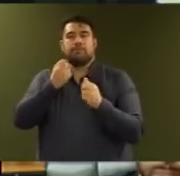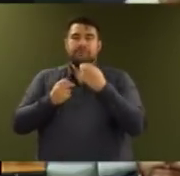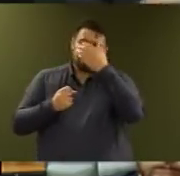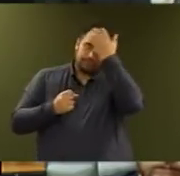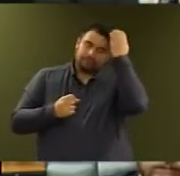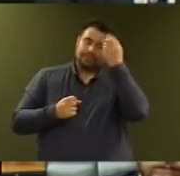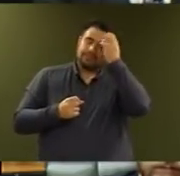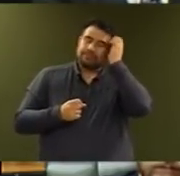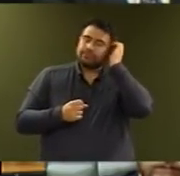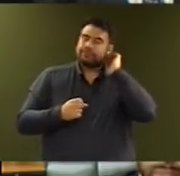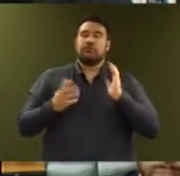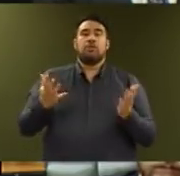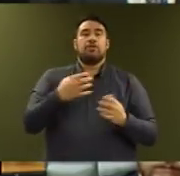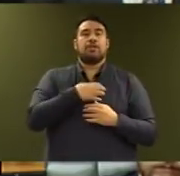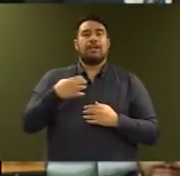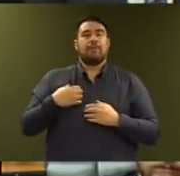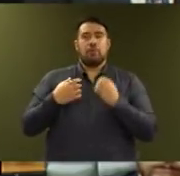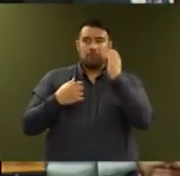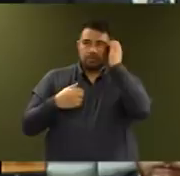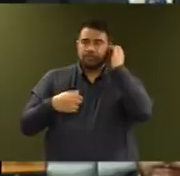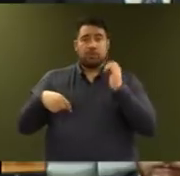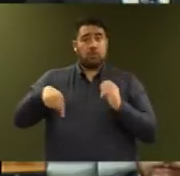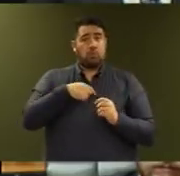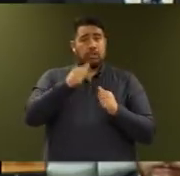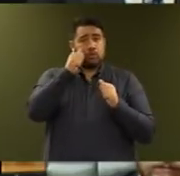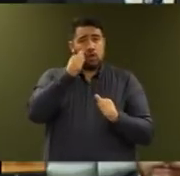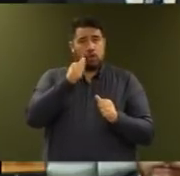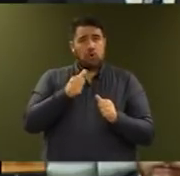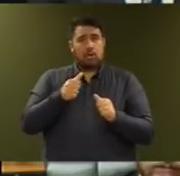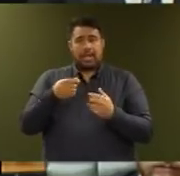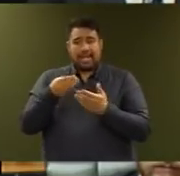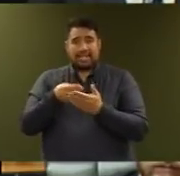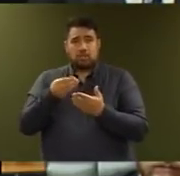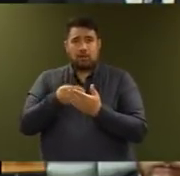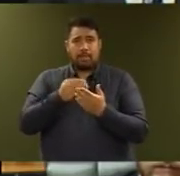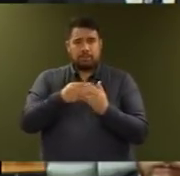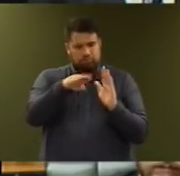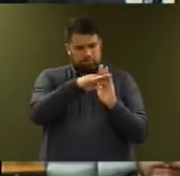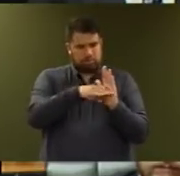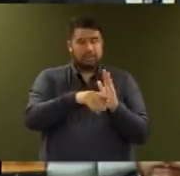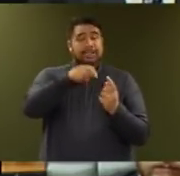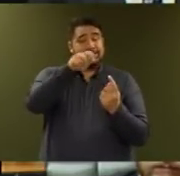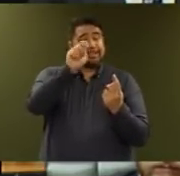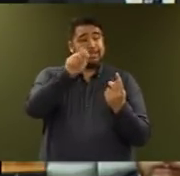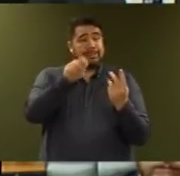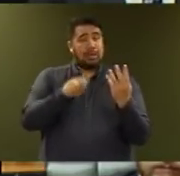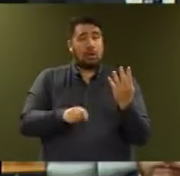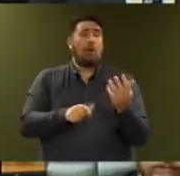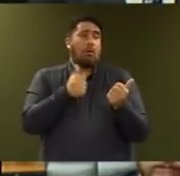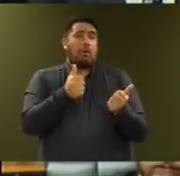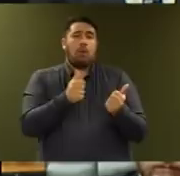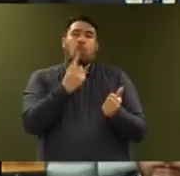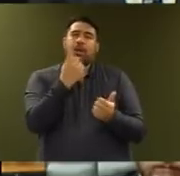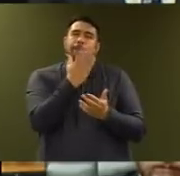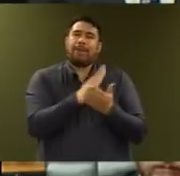The government recognises that strong economic indicators are only part of the story. We will not